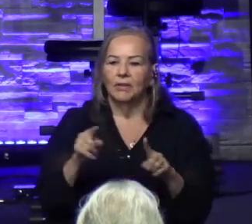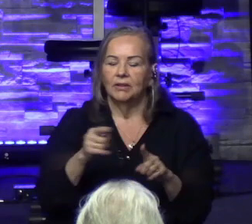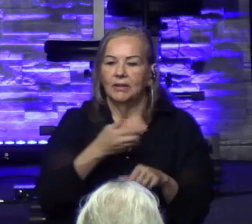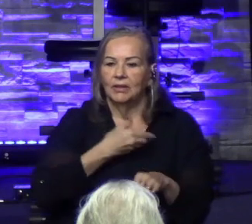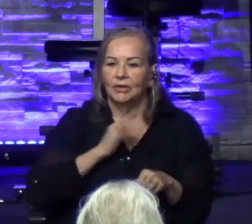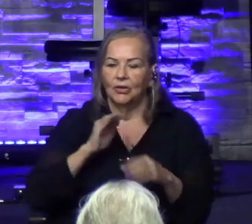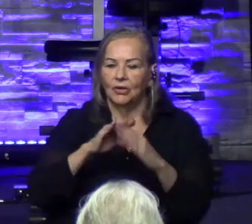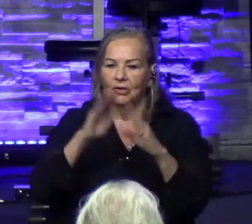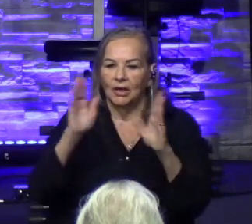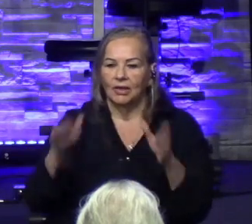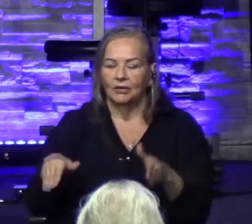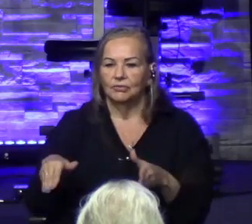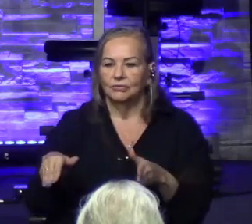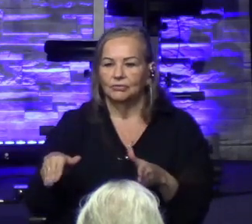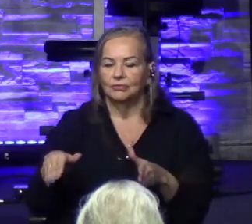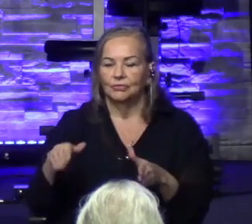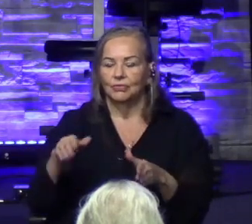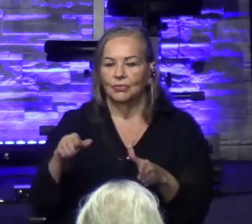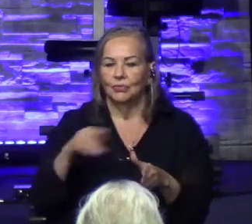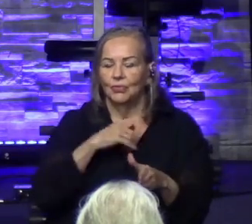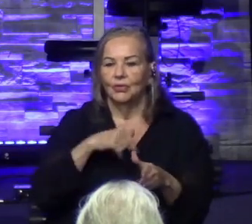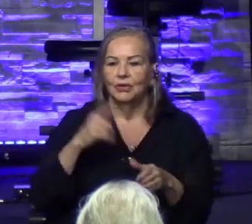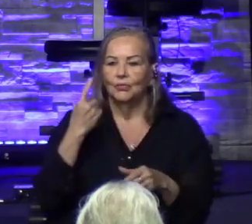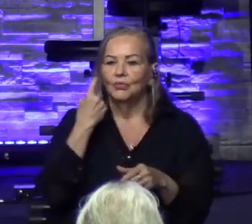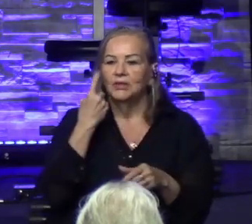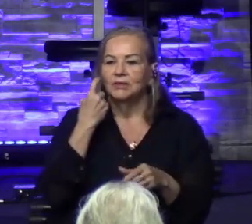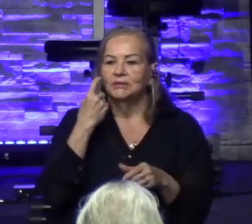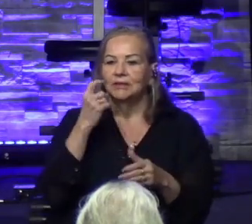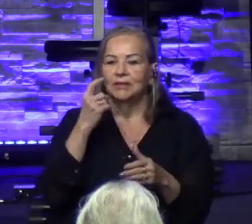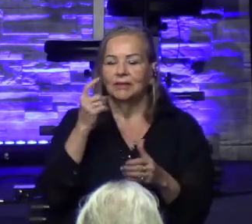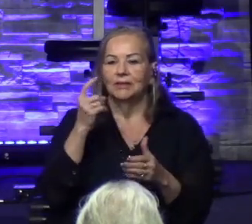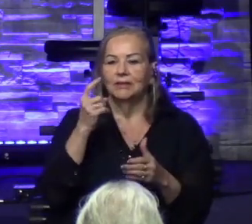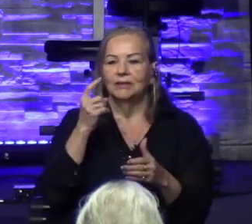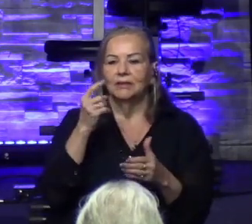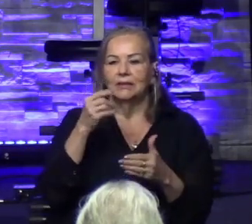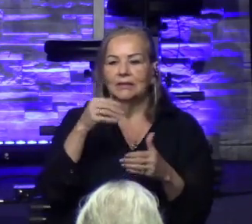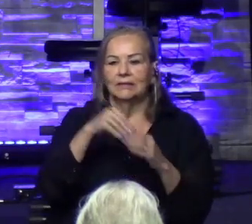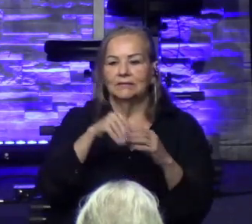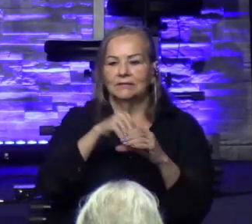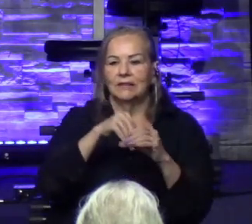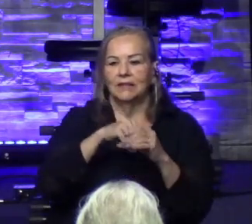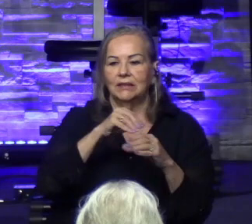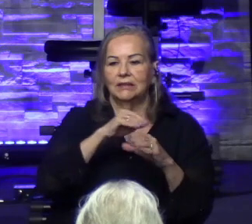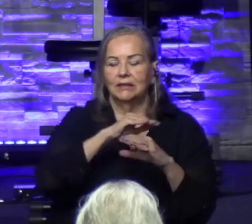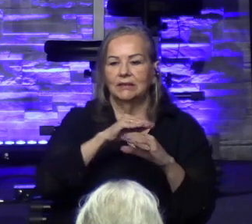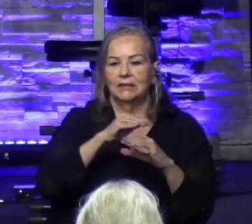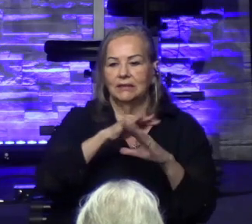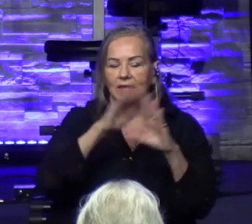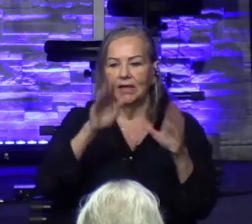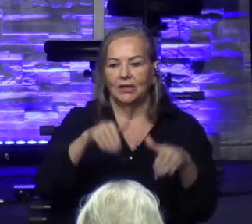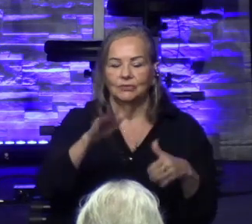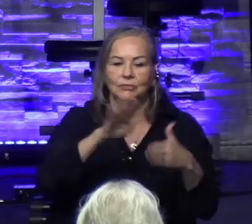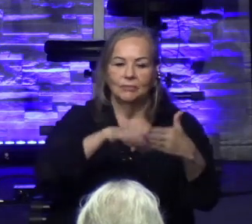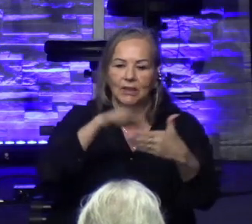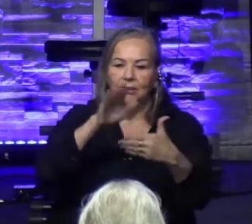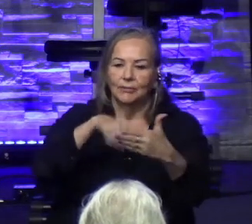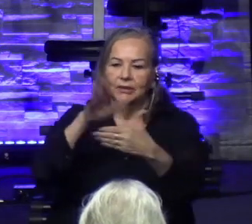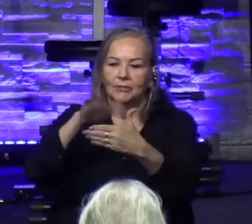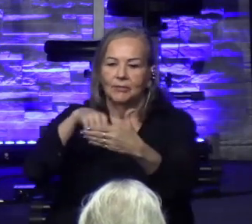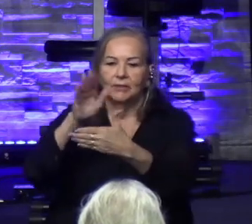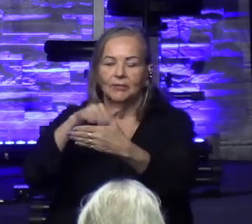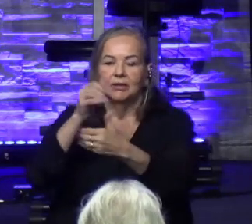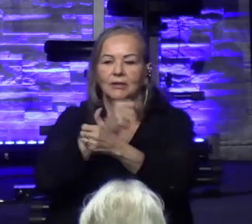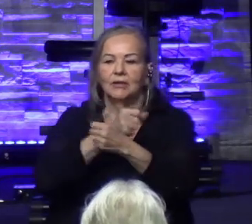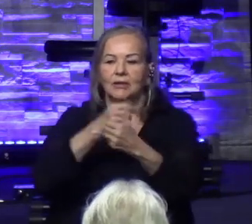we just recently painted the walls on the inside and we're planning to redo the floors. So I haven't painted the baseboards yet.